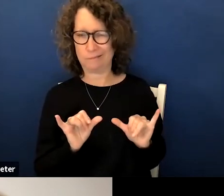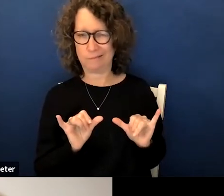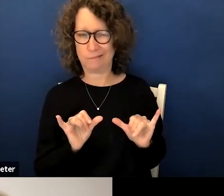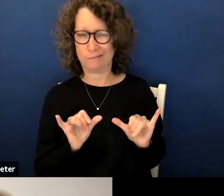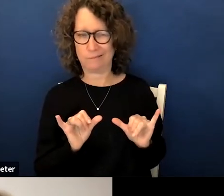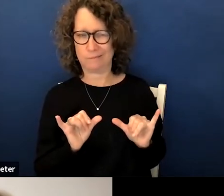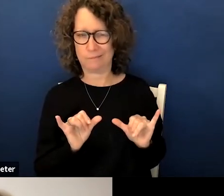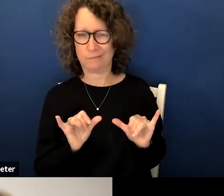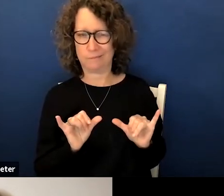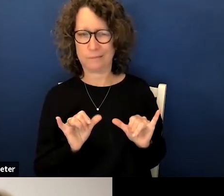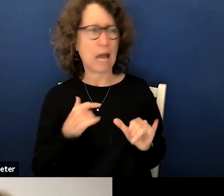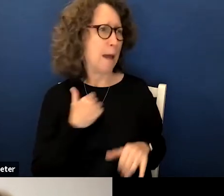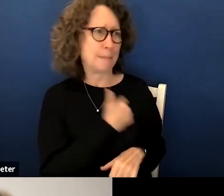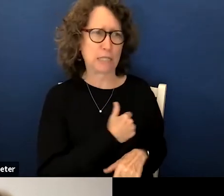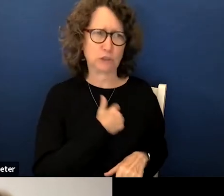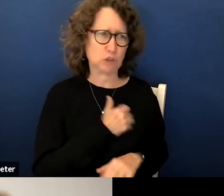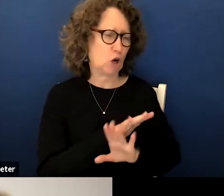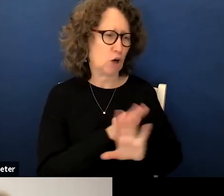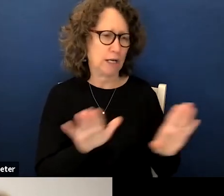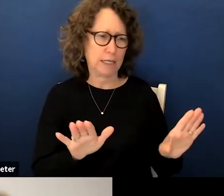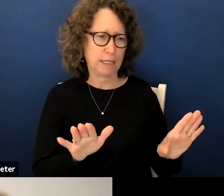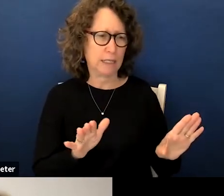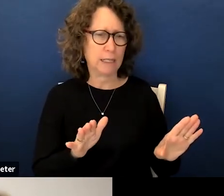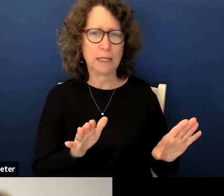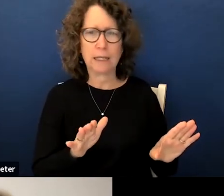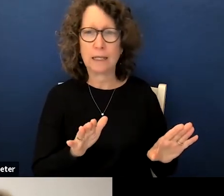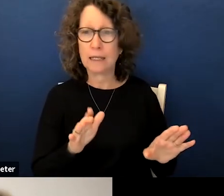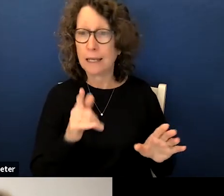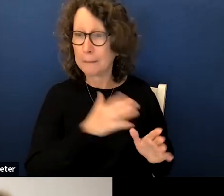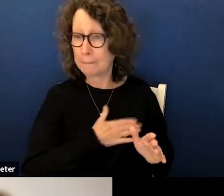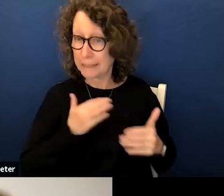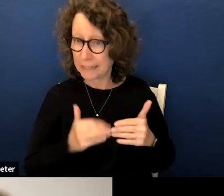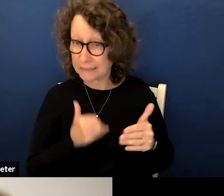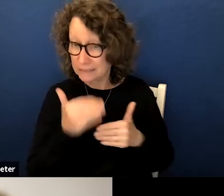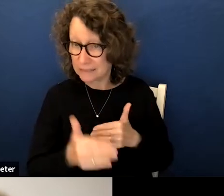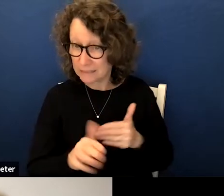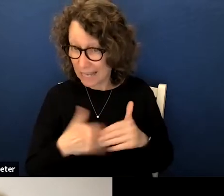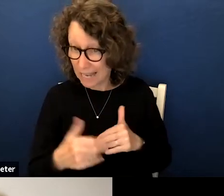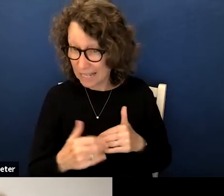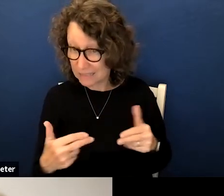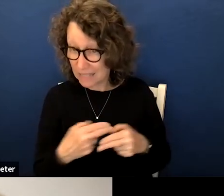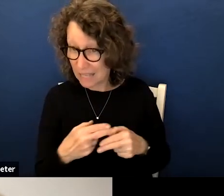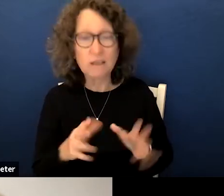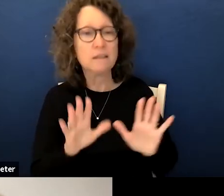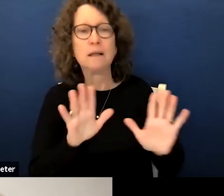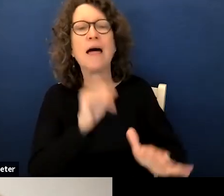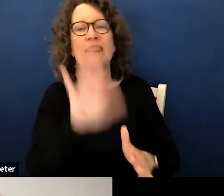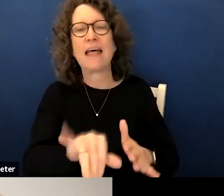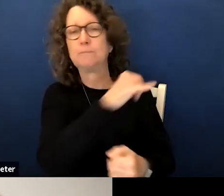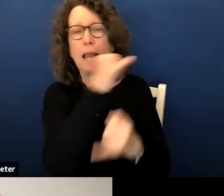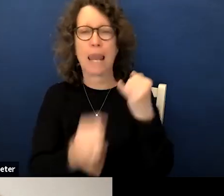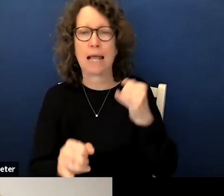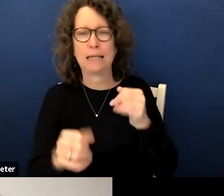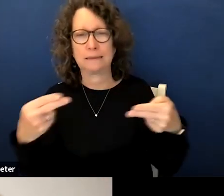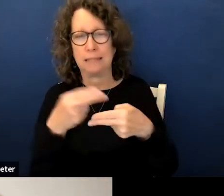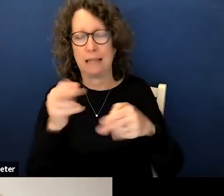okay I'm not sorry I'm not seeing my slides well could you advance that please okay that is the final slide